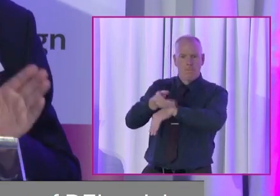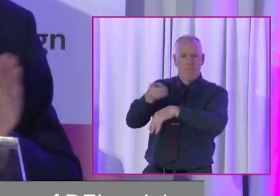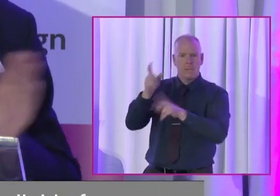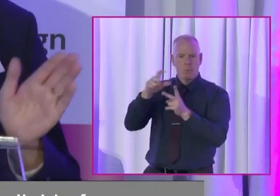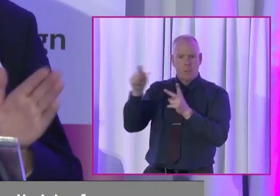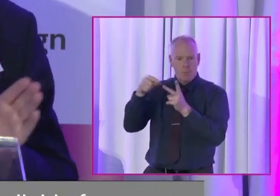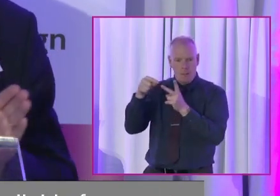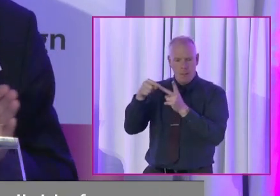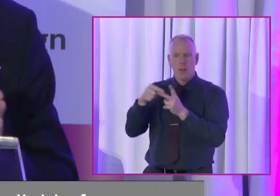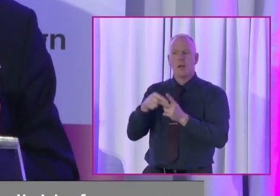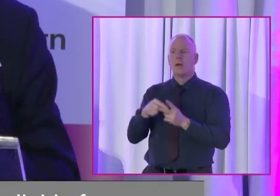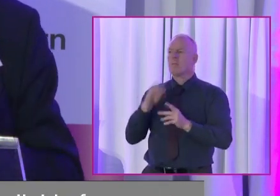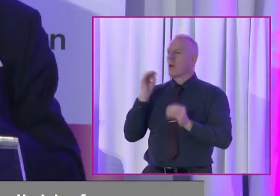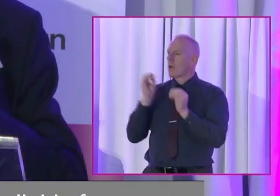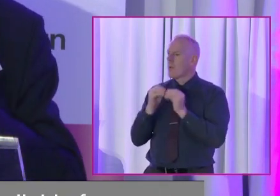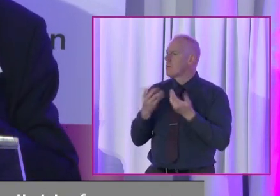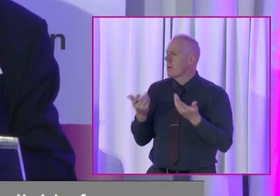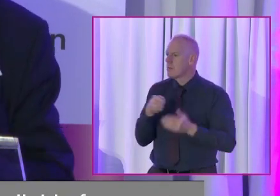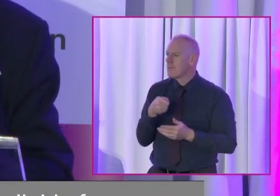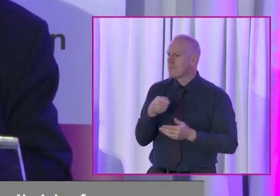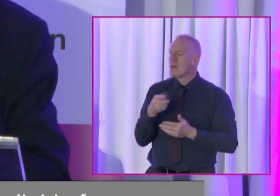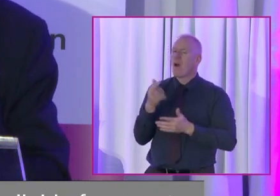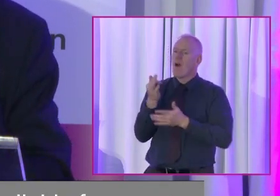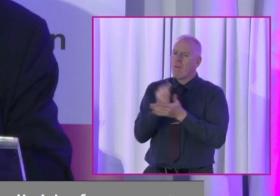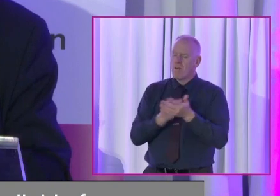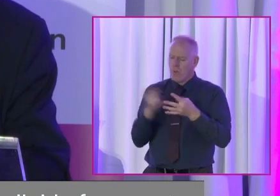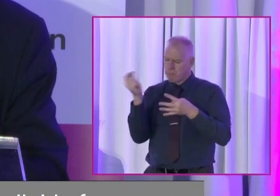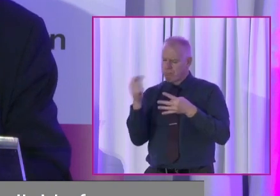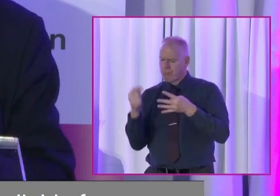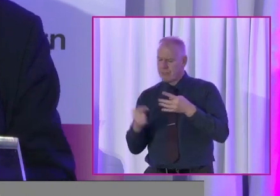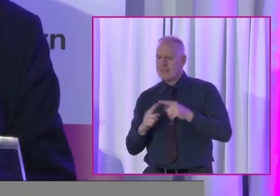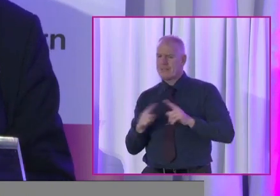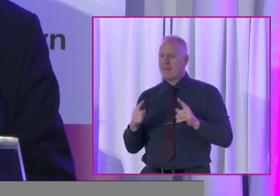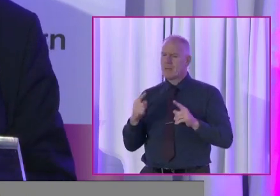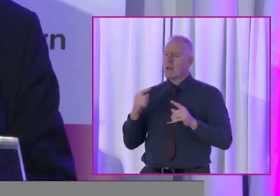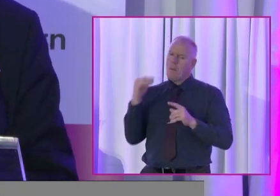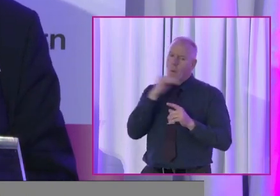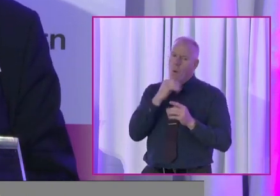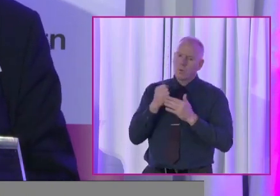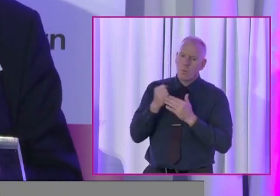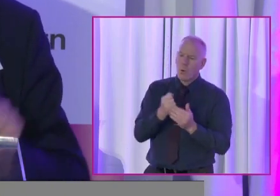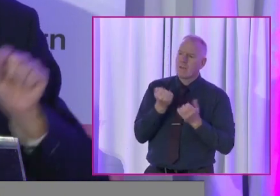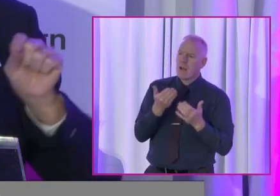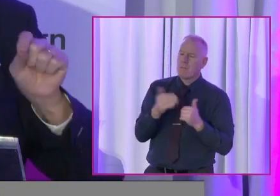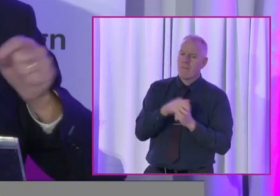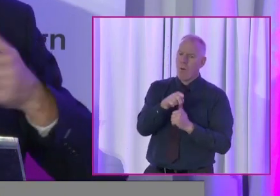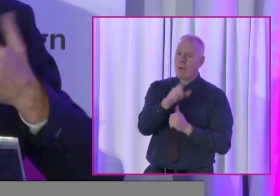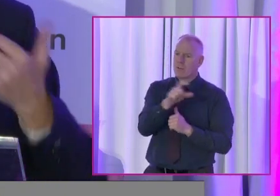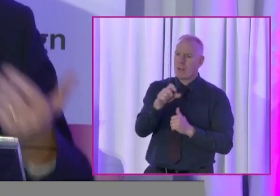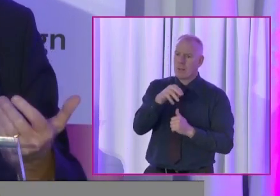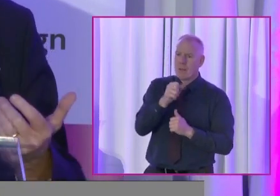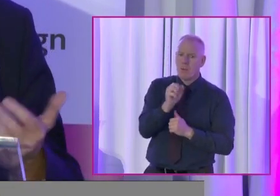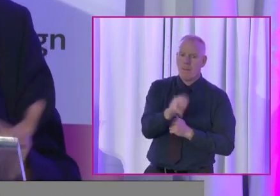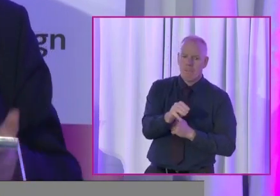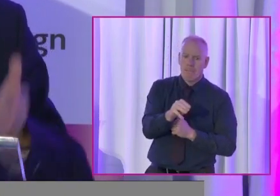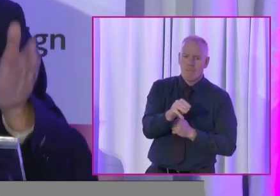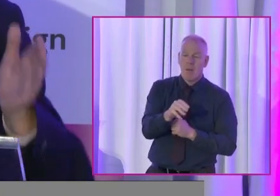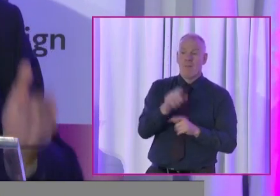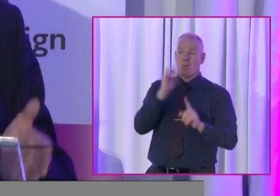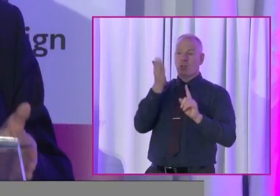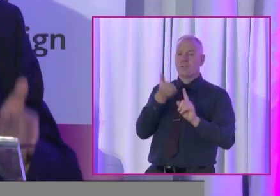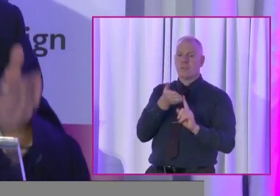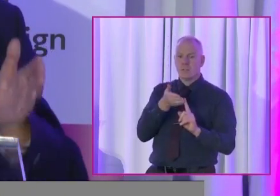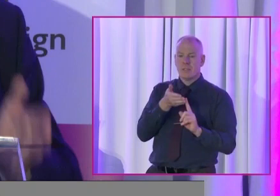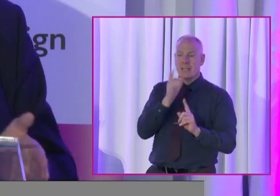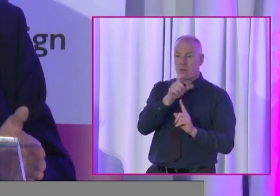Point here is simply this. There were a number of critical supports available to her. Well, she was the first one.